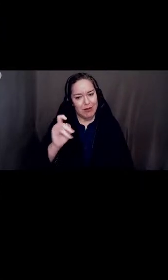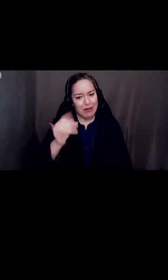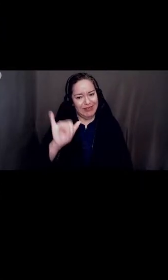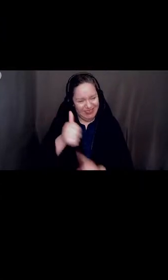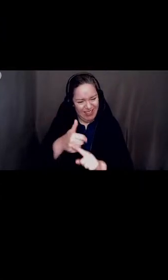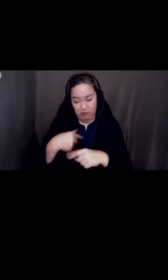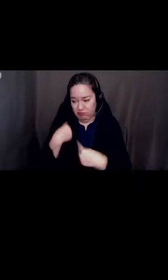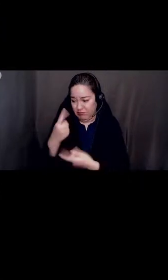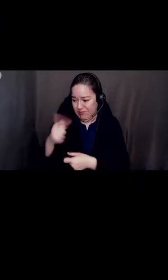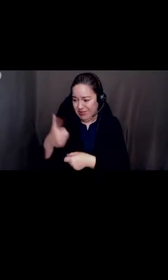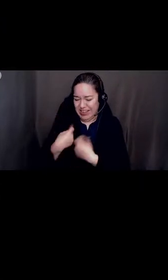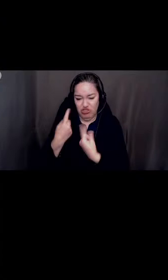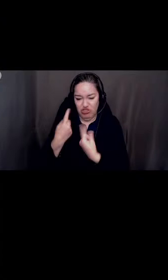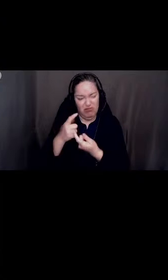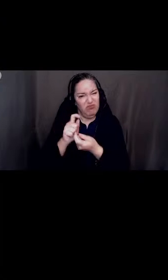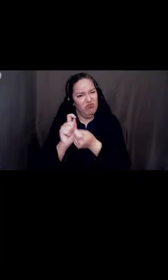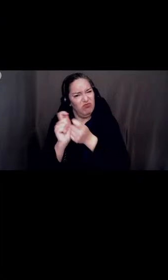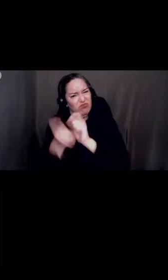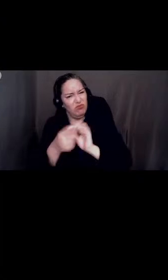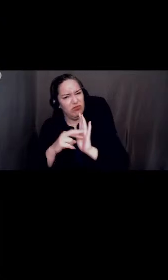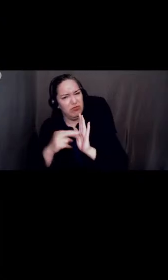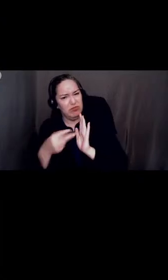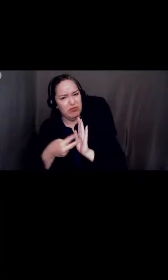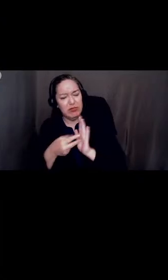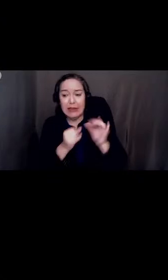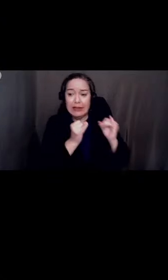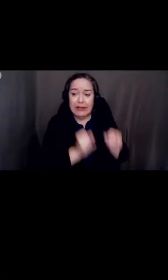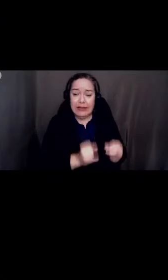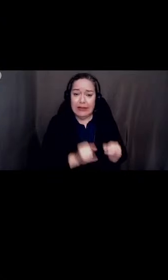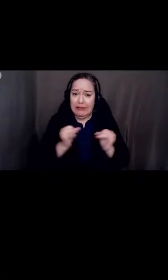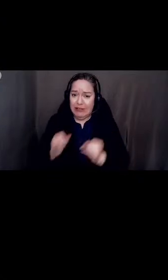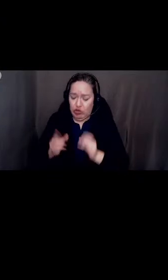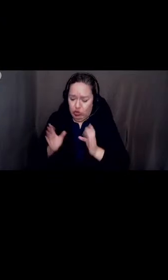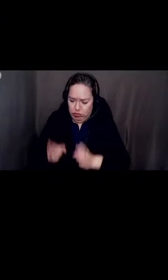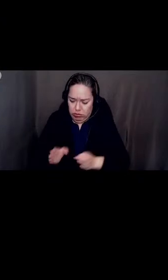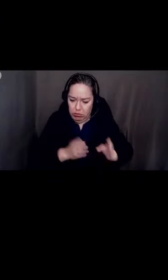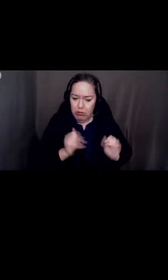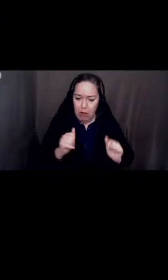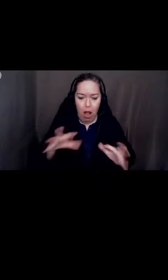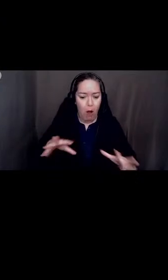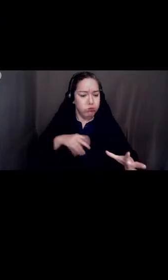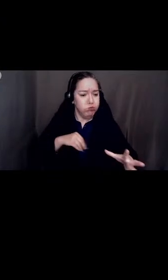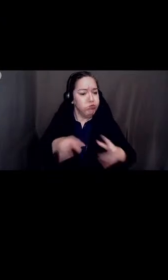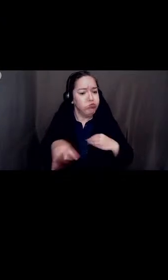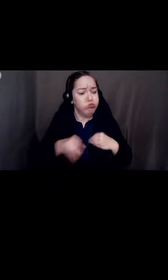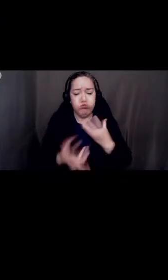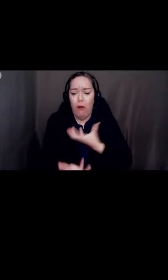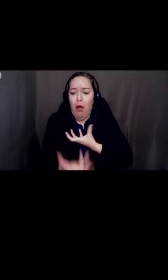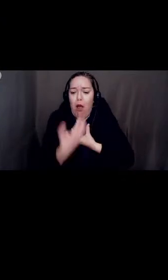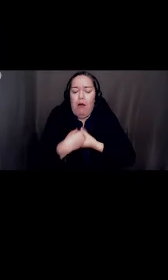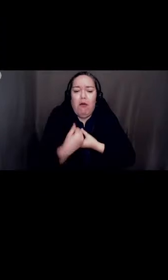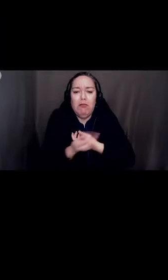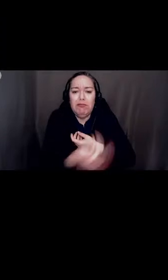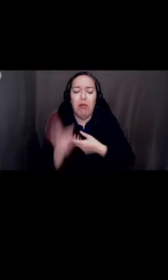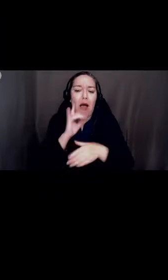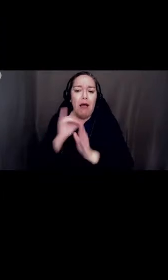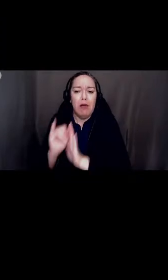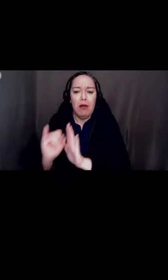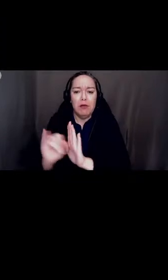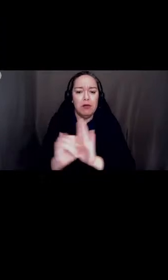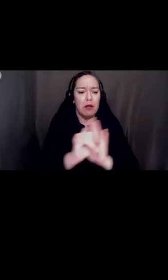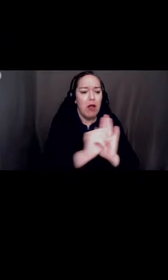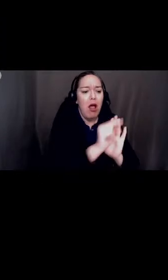whereby individuals may embrace multiple identity markers. And this requires us